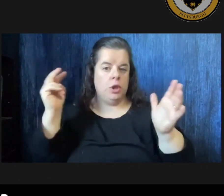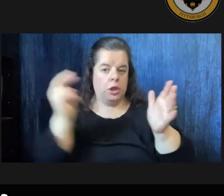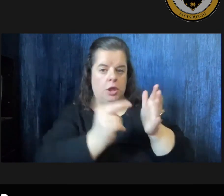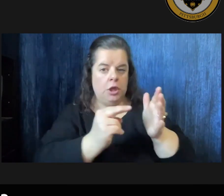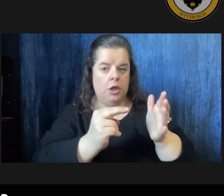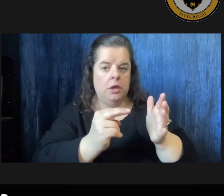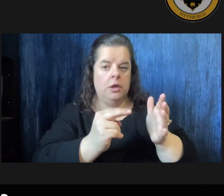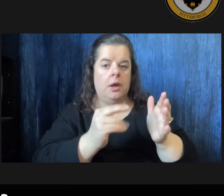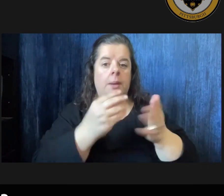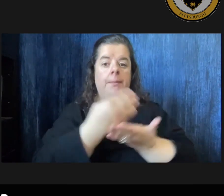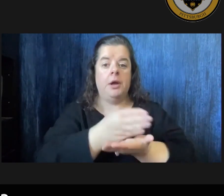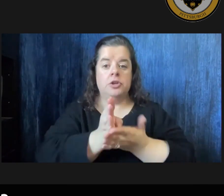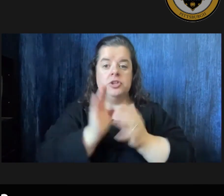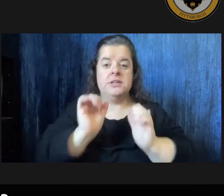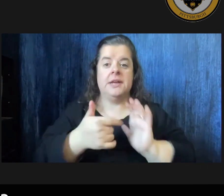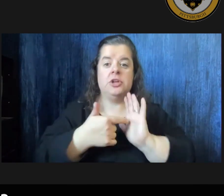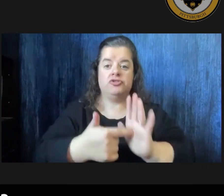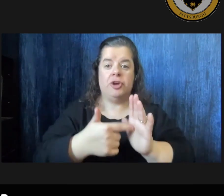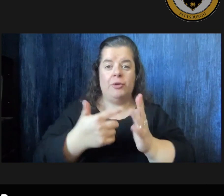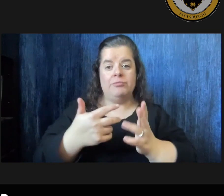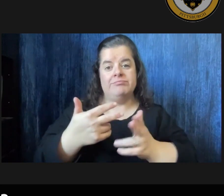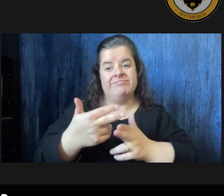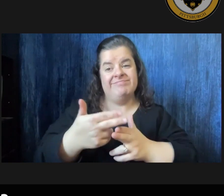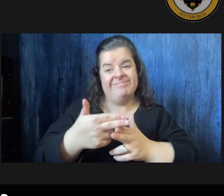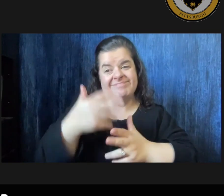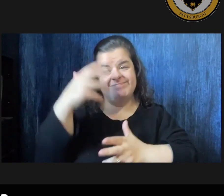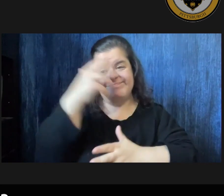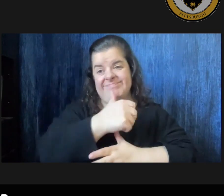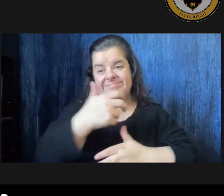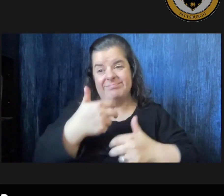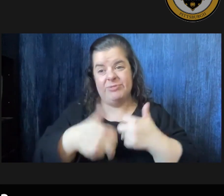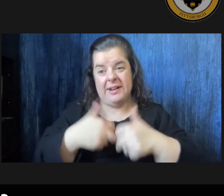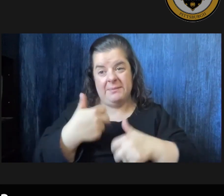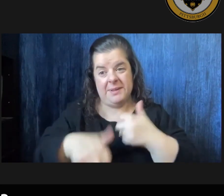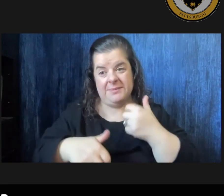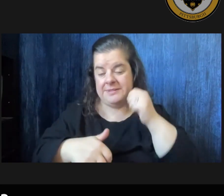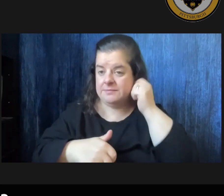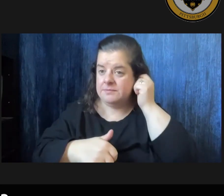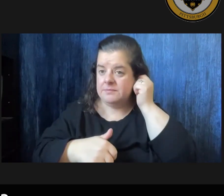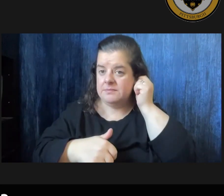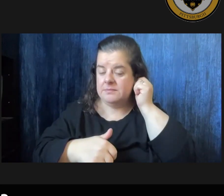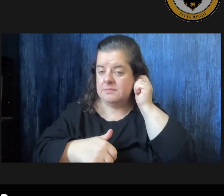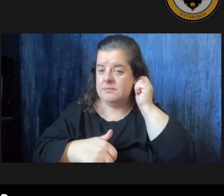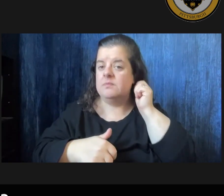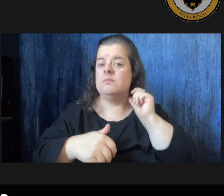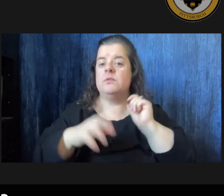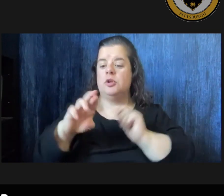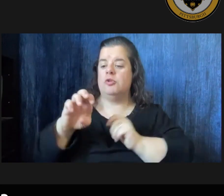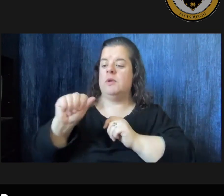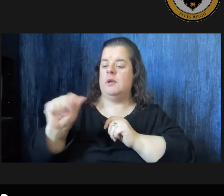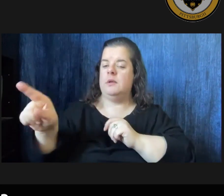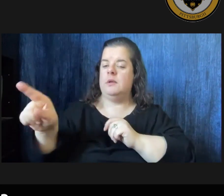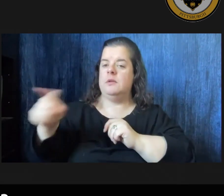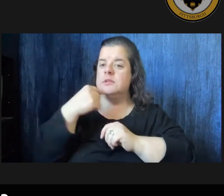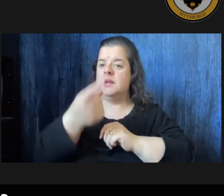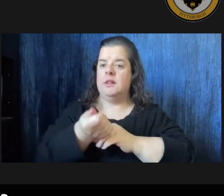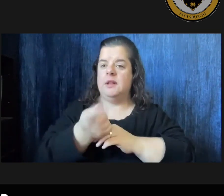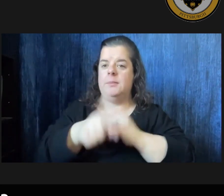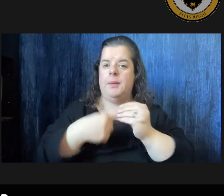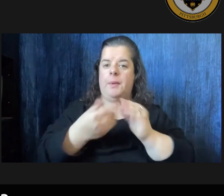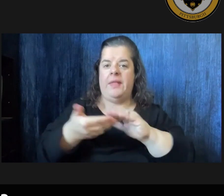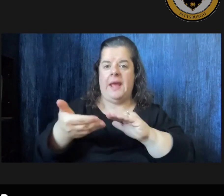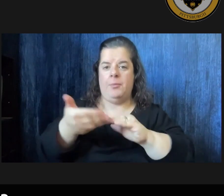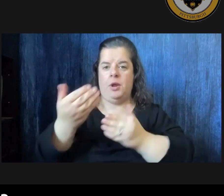budget can also show where we're coming up short so now i'm going to turn it over to ria so she can tell you a little bit about the operating budget